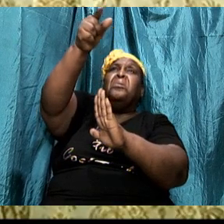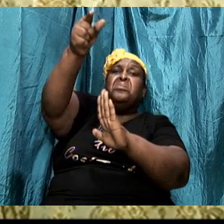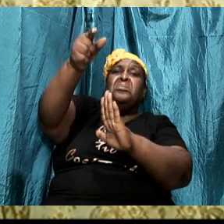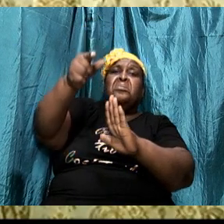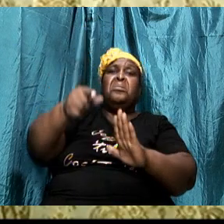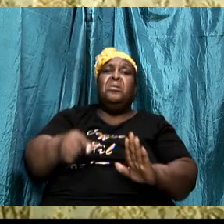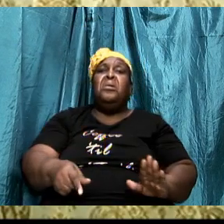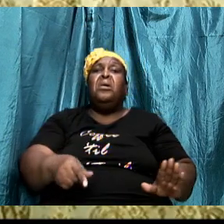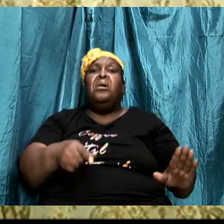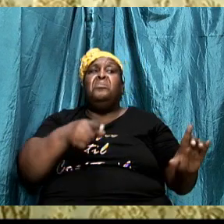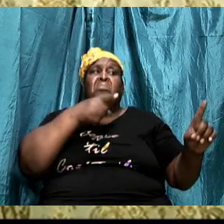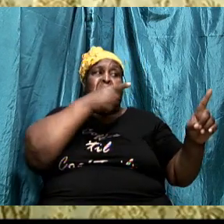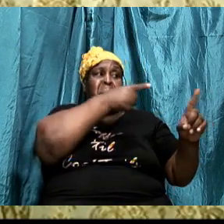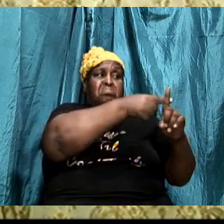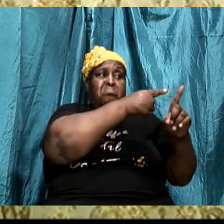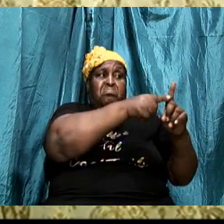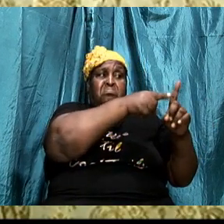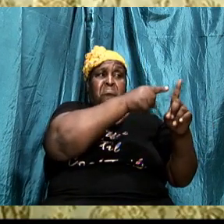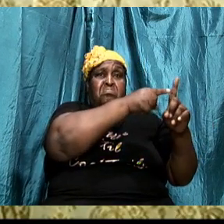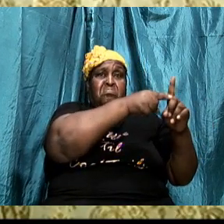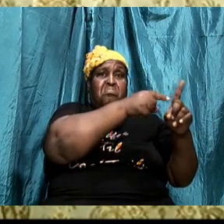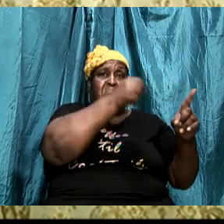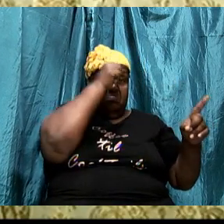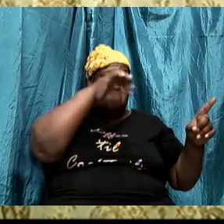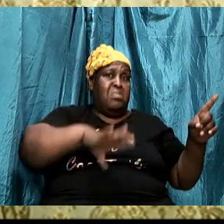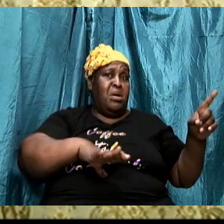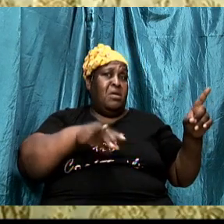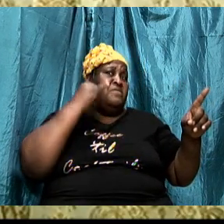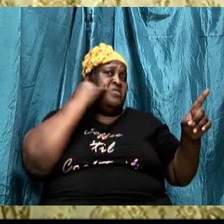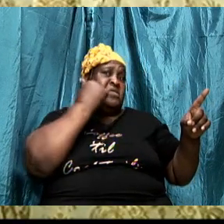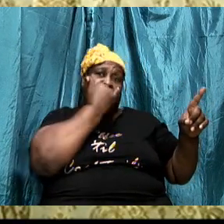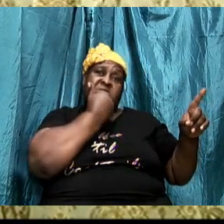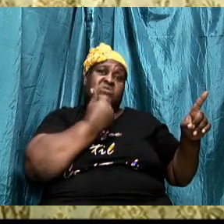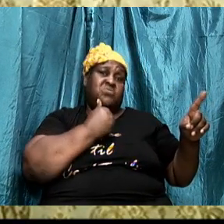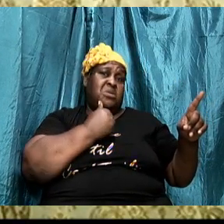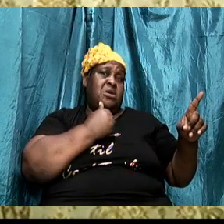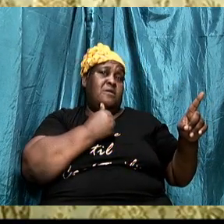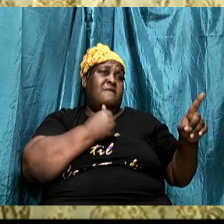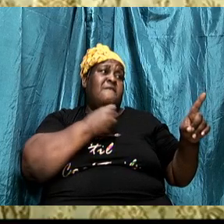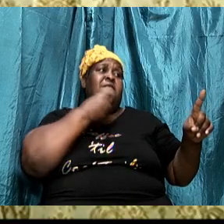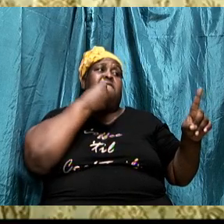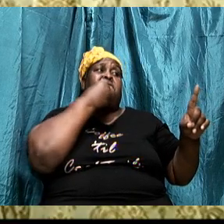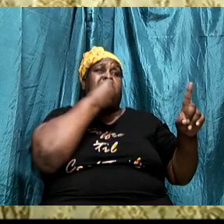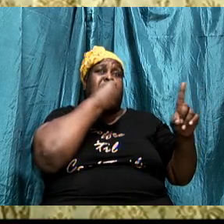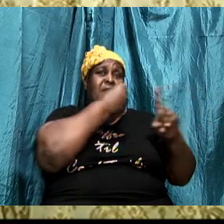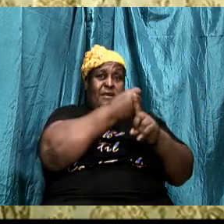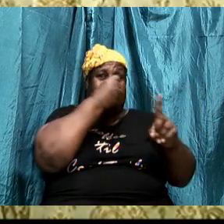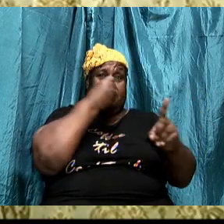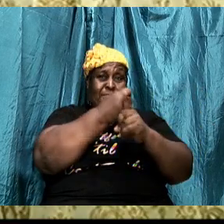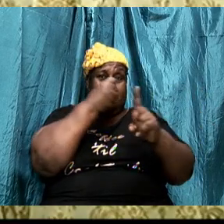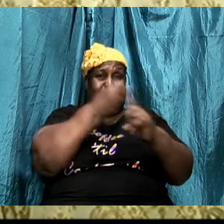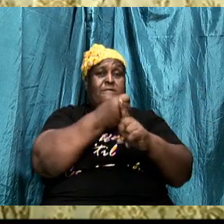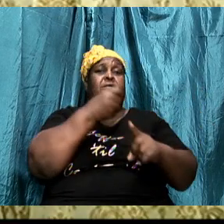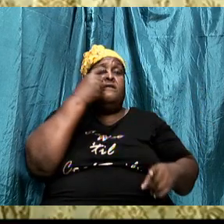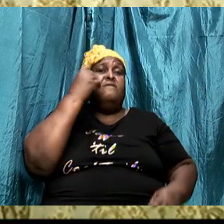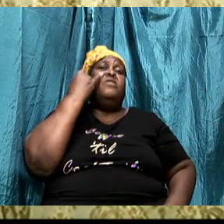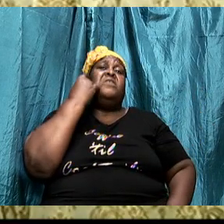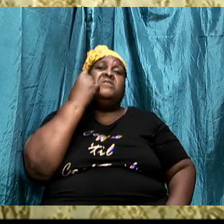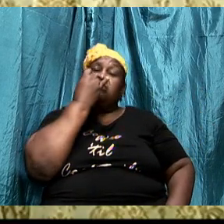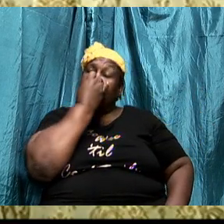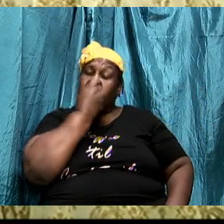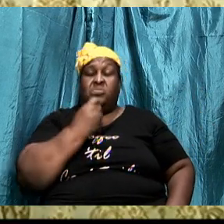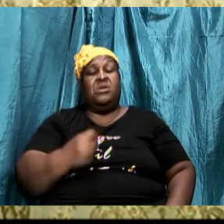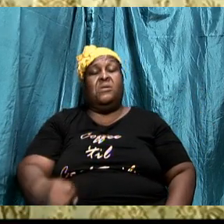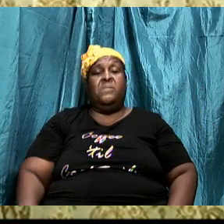And army of God. It drew fear in the hearts of the valiant men of